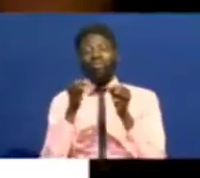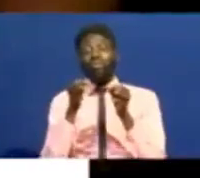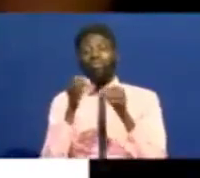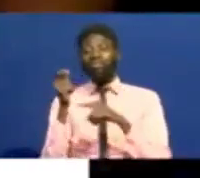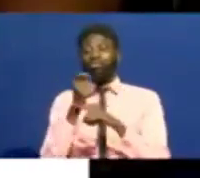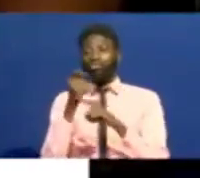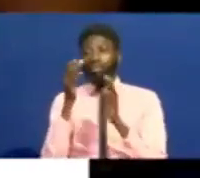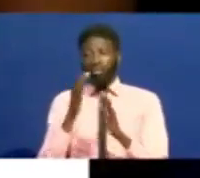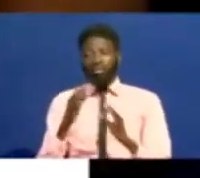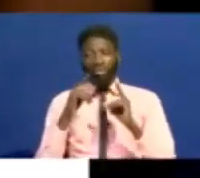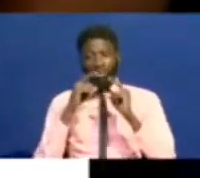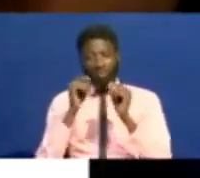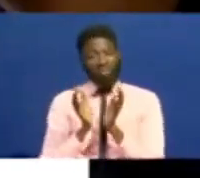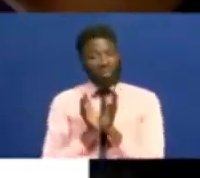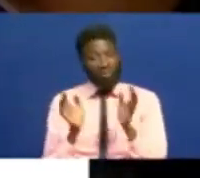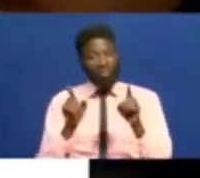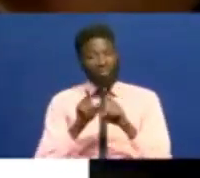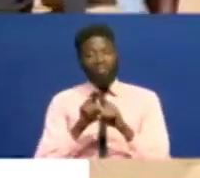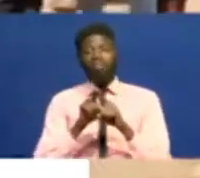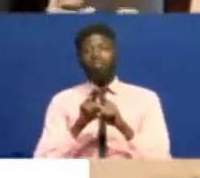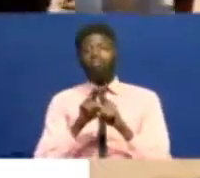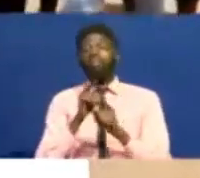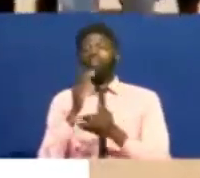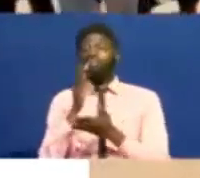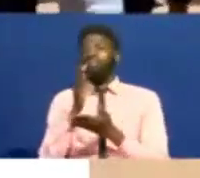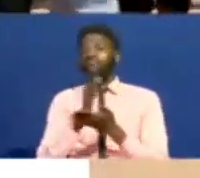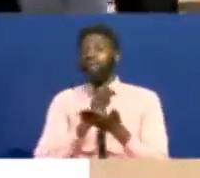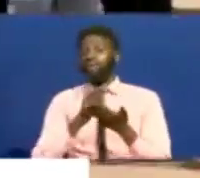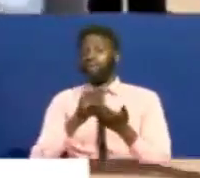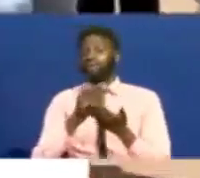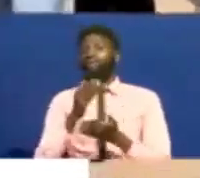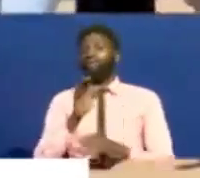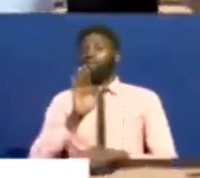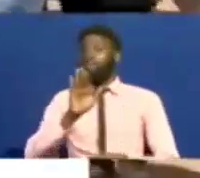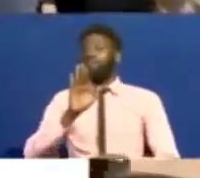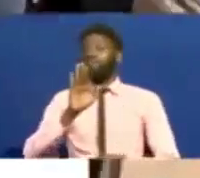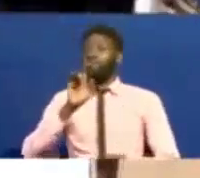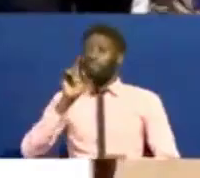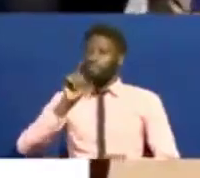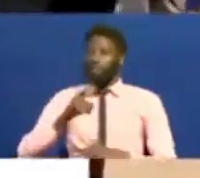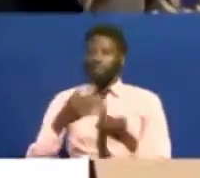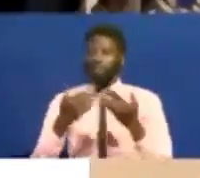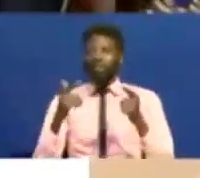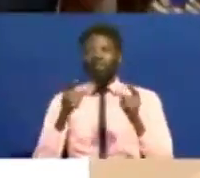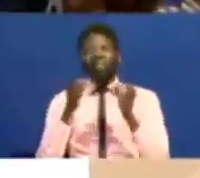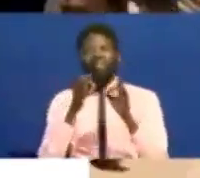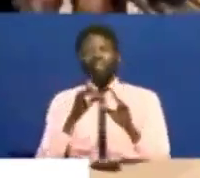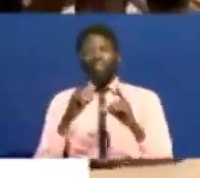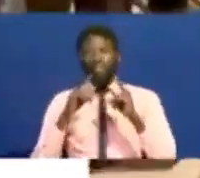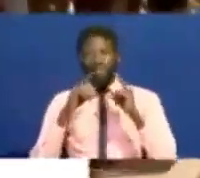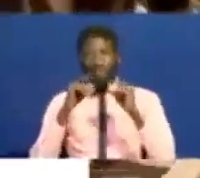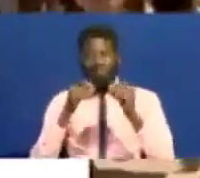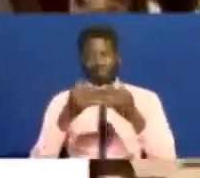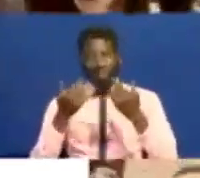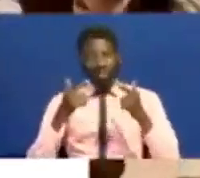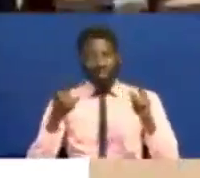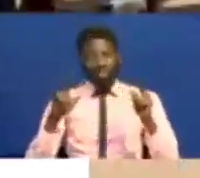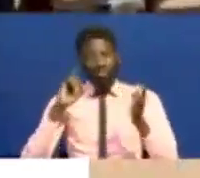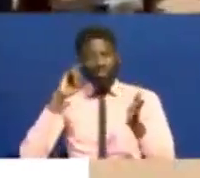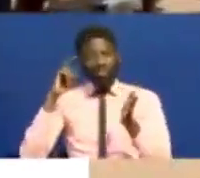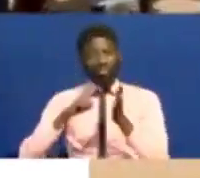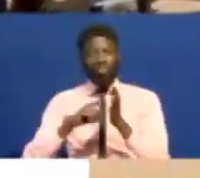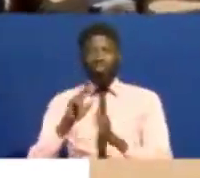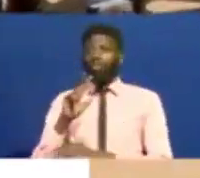and private sector must have a sign language interpreter as required by law asserting that sign language is recognised as a third